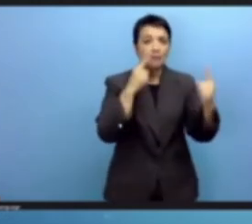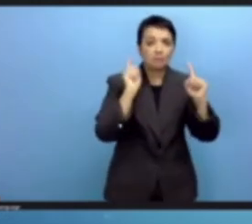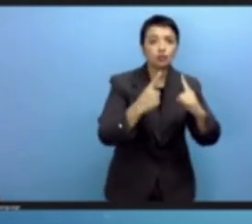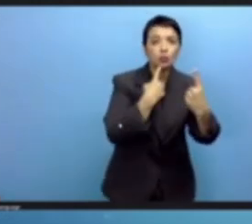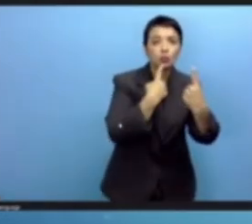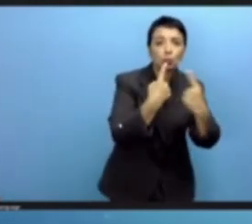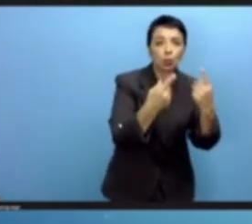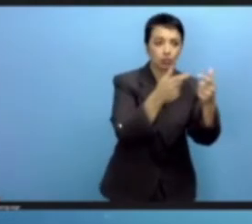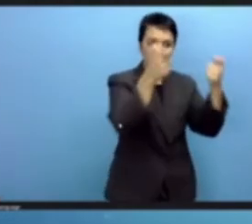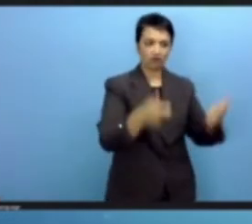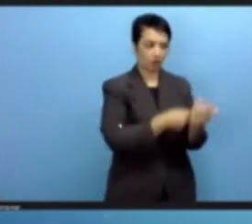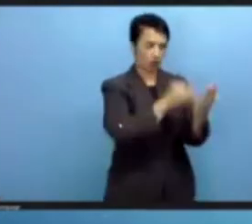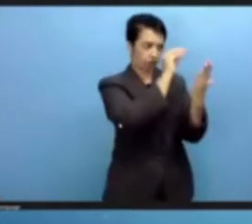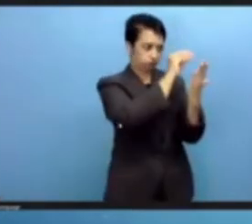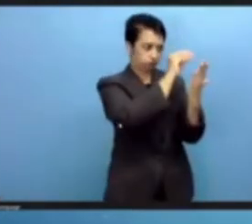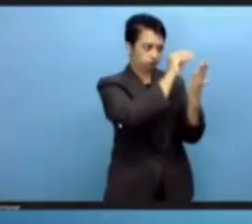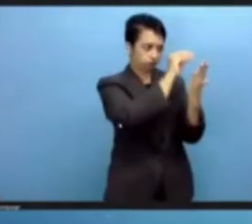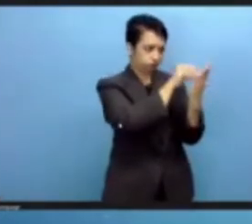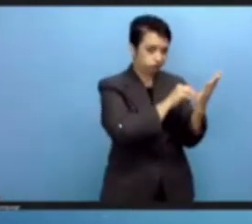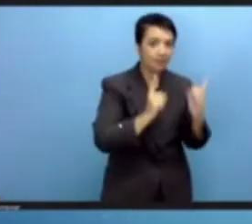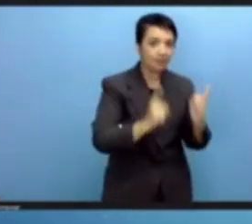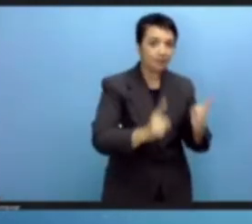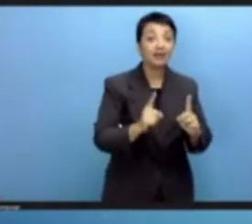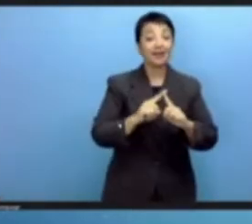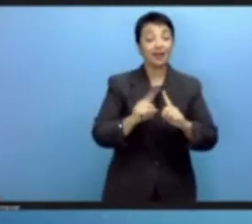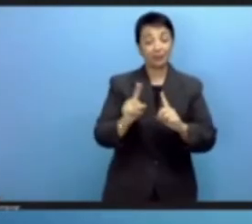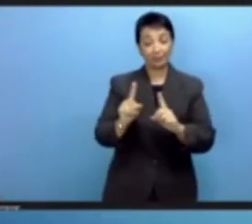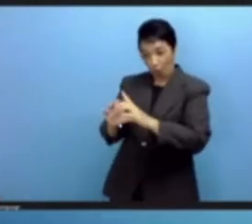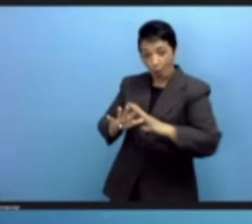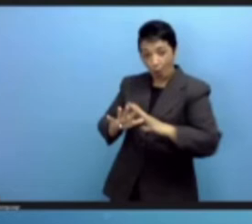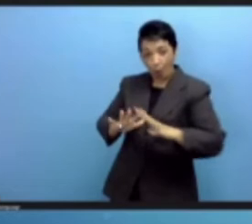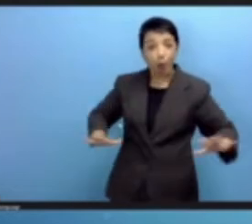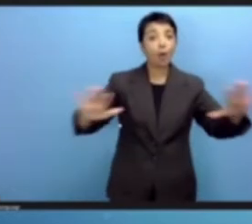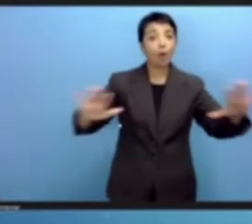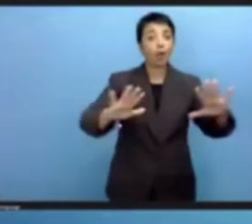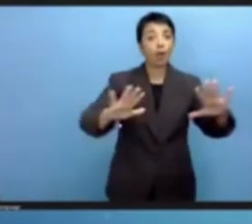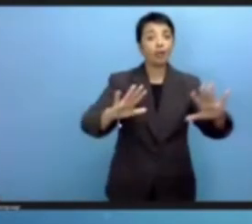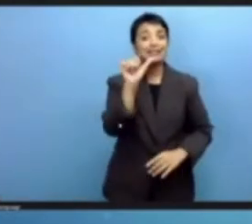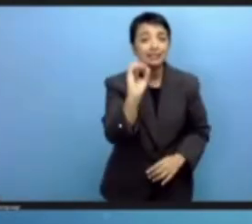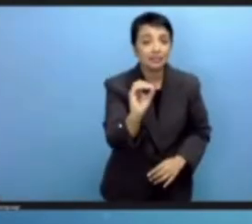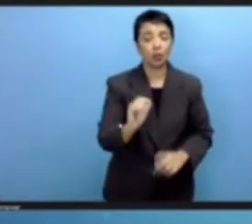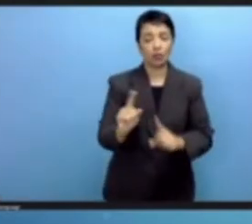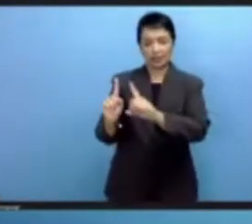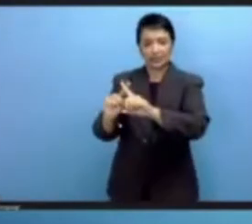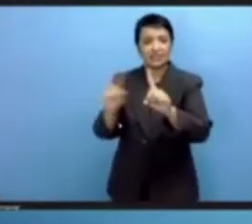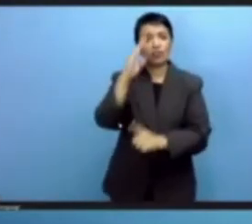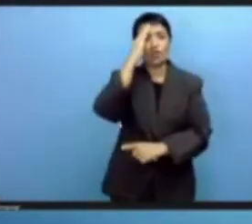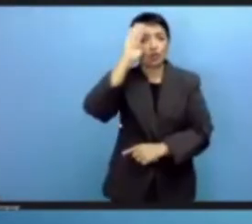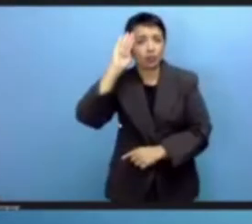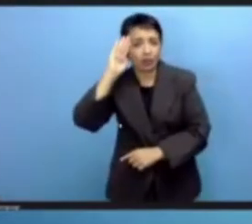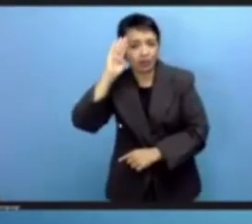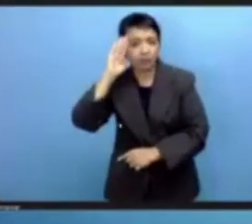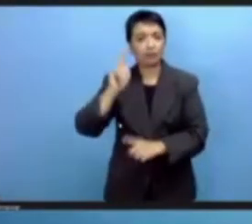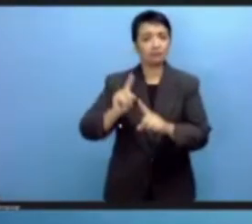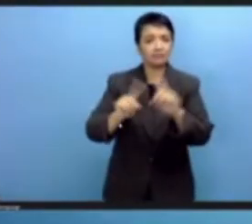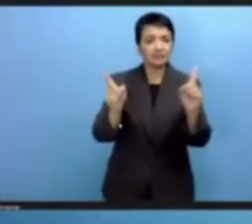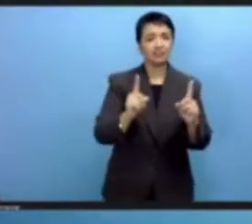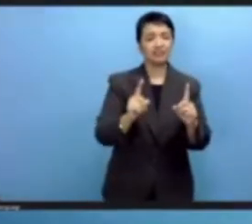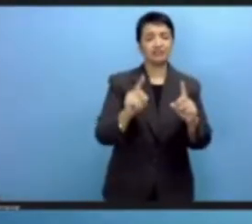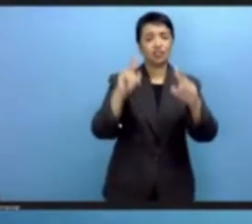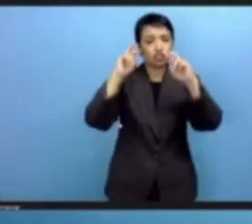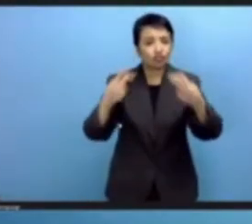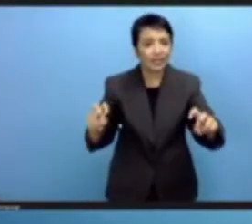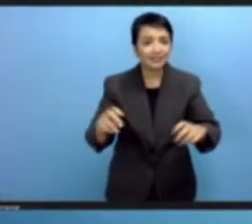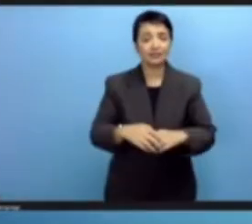but all of you, the multi-stakeholder communities from academia, from the private sector,